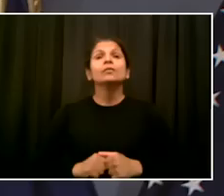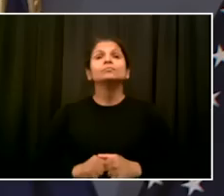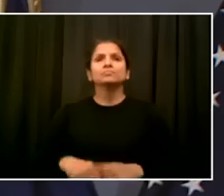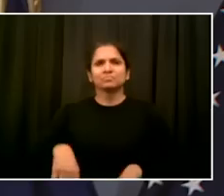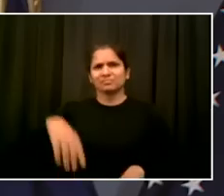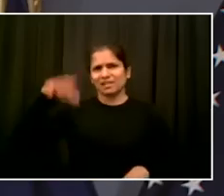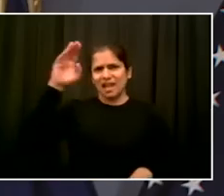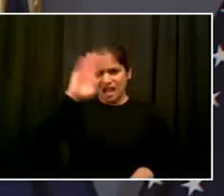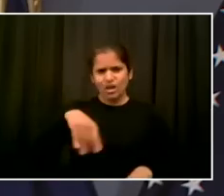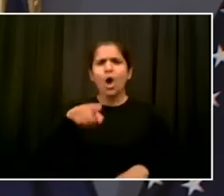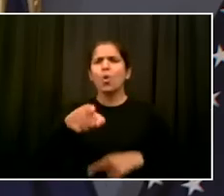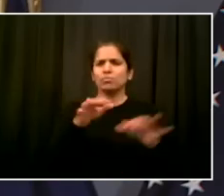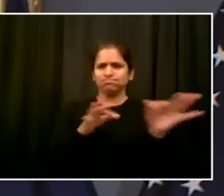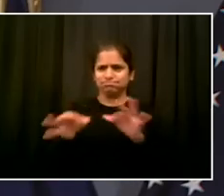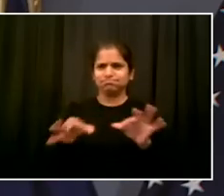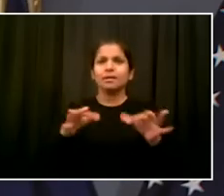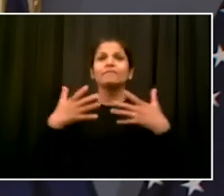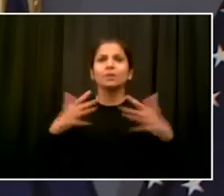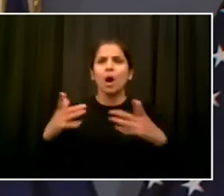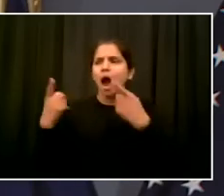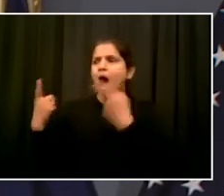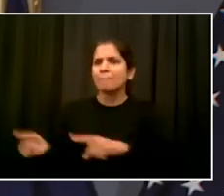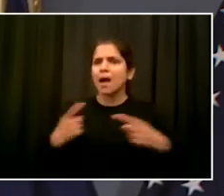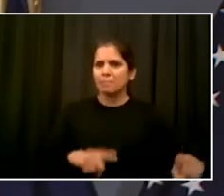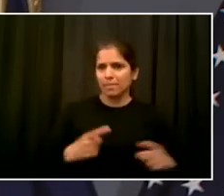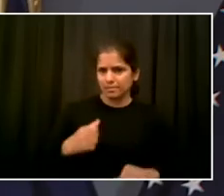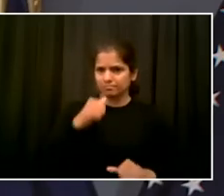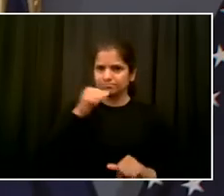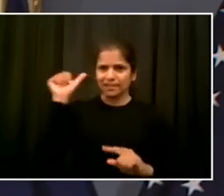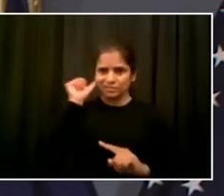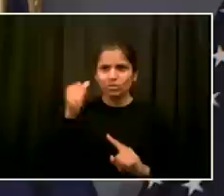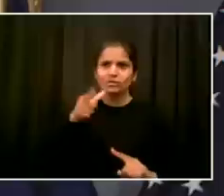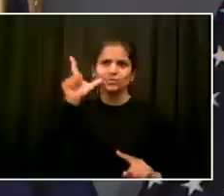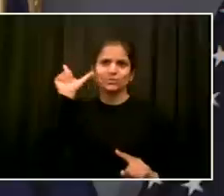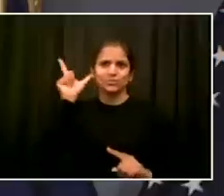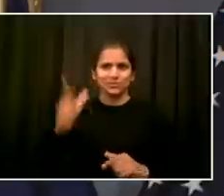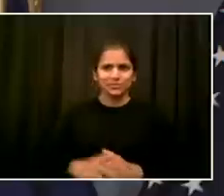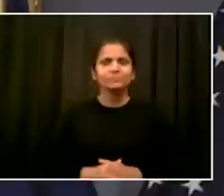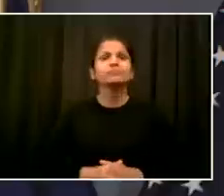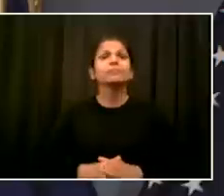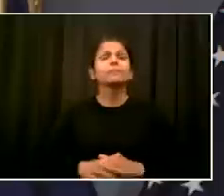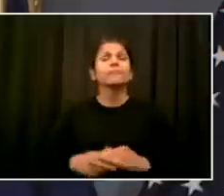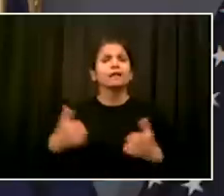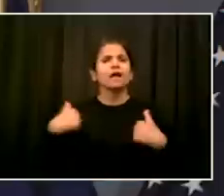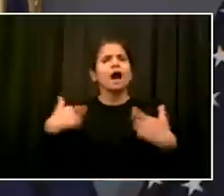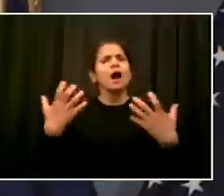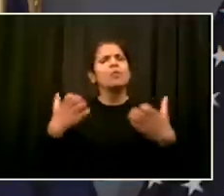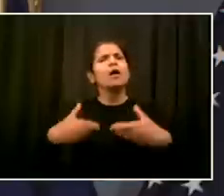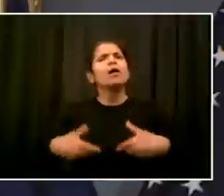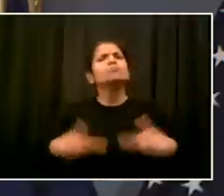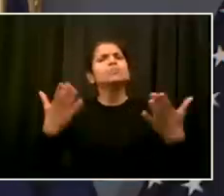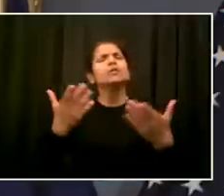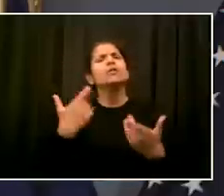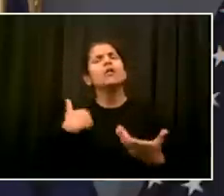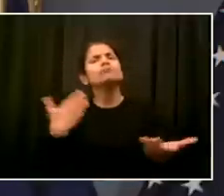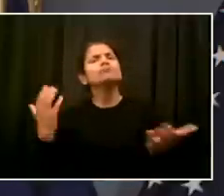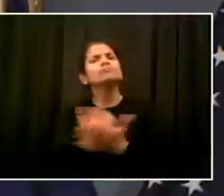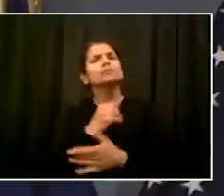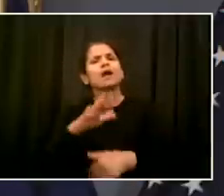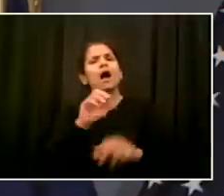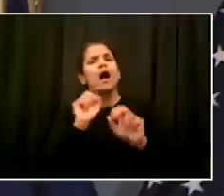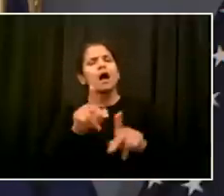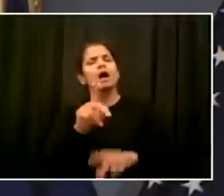again an opportunity to respond, and for the commissioner specifically to respond to some of these events that went on last night.